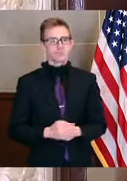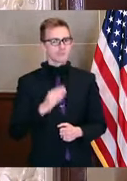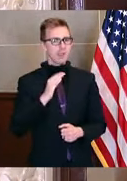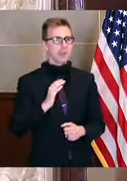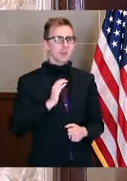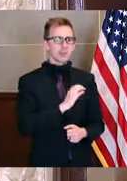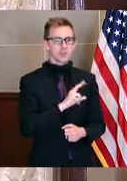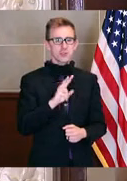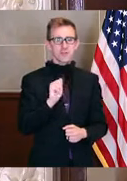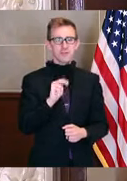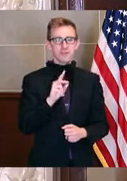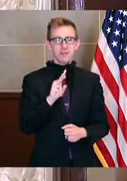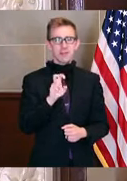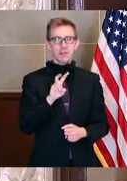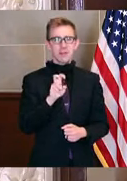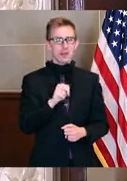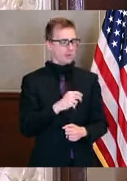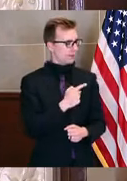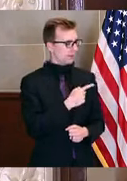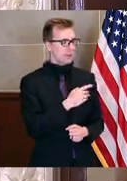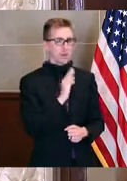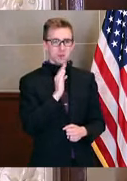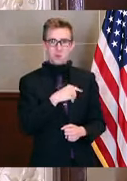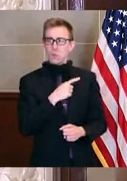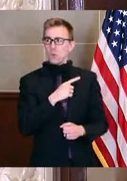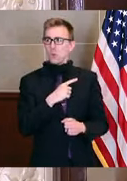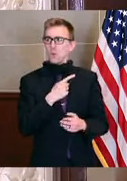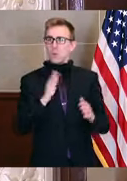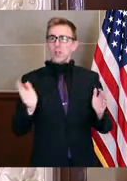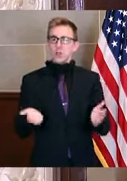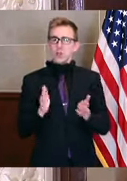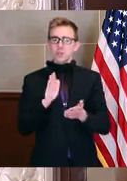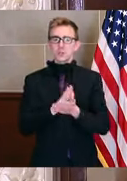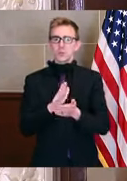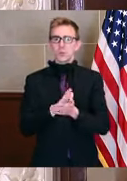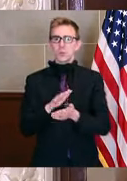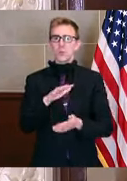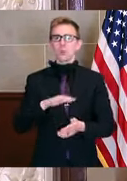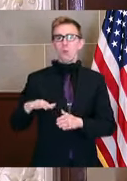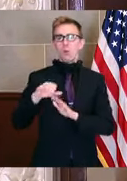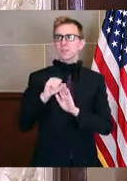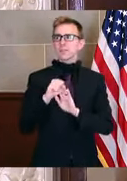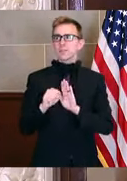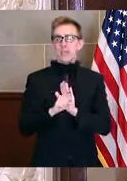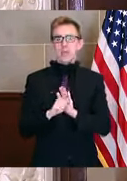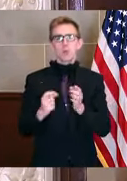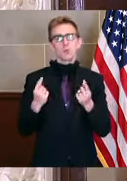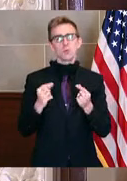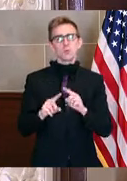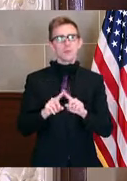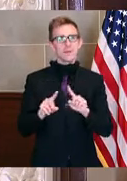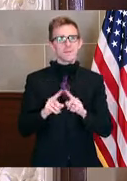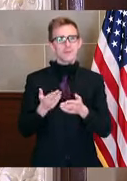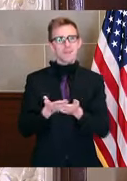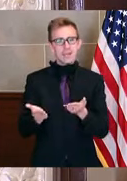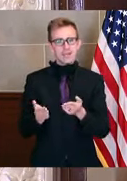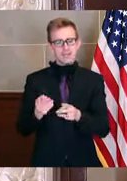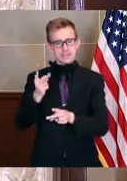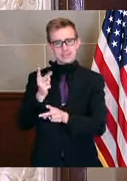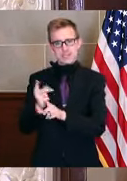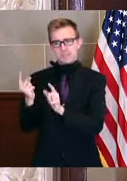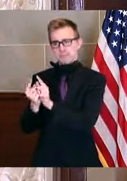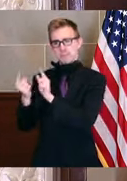Commissioner Vandeven, a lot of, I know you said that you encourage school districts across the state to do different things to maintain social